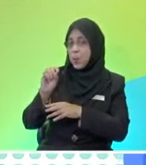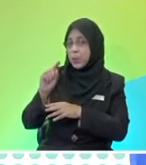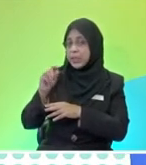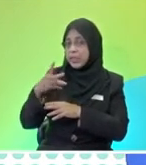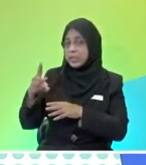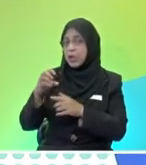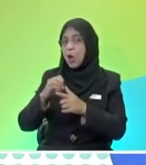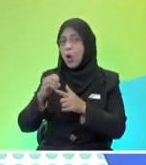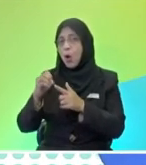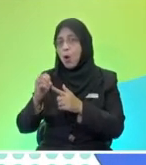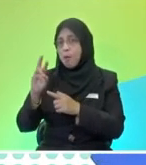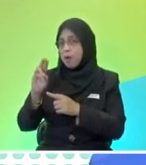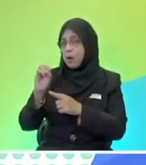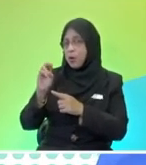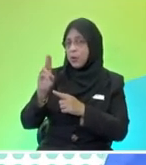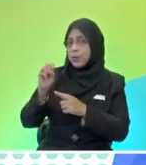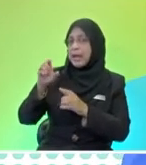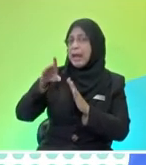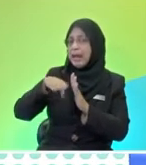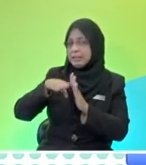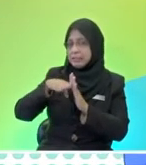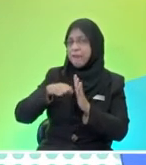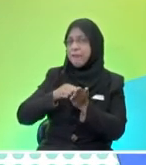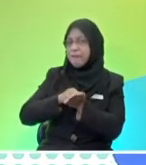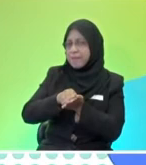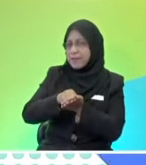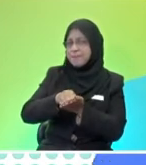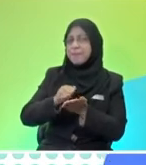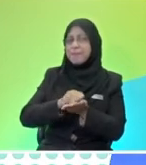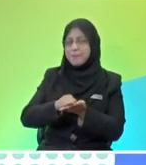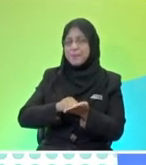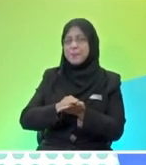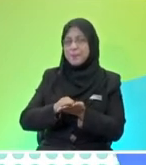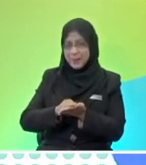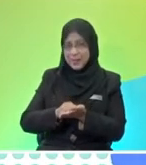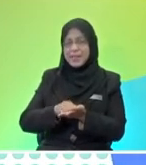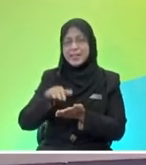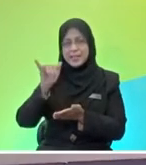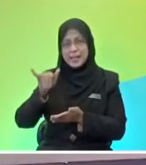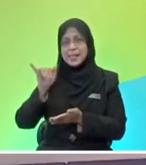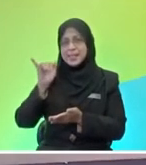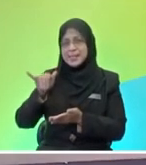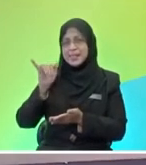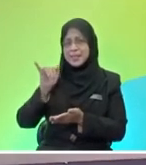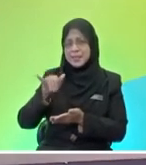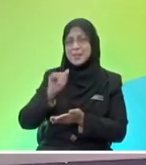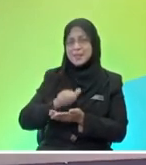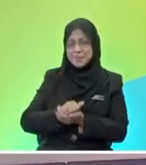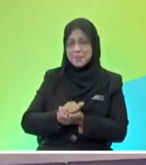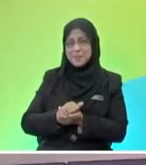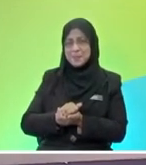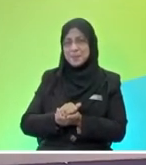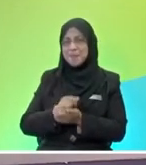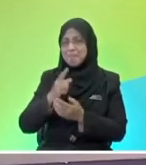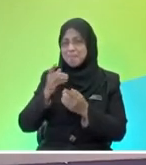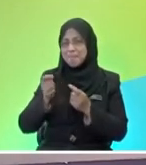Oh, yes. They want less friction. Yes, it's correct. The wood has less friction because it's smoother. Thank